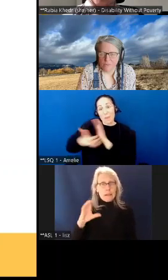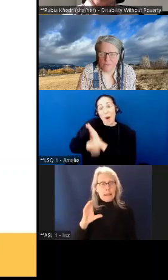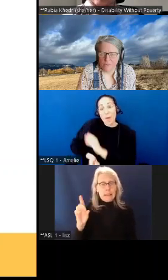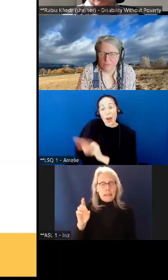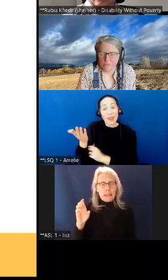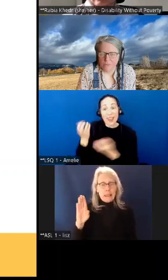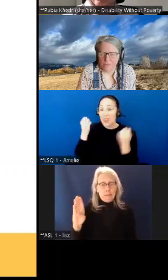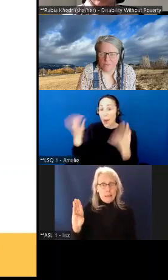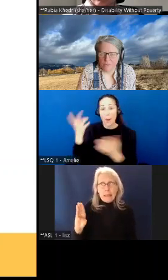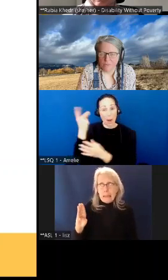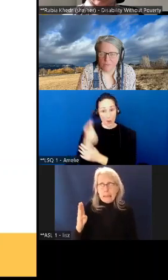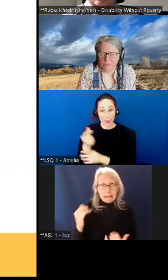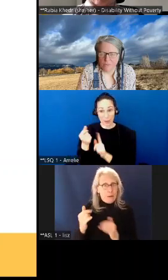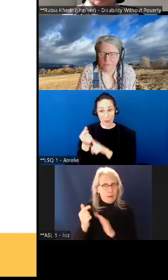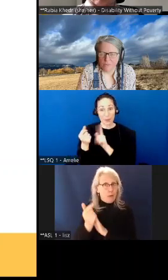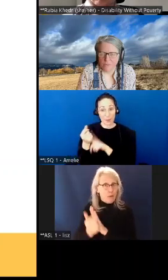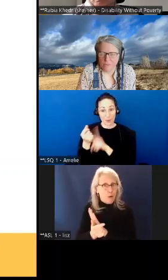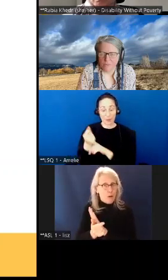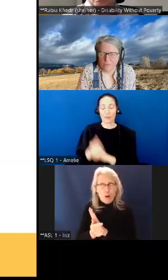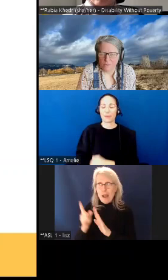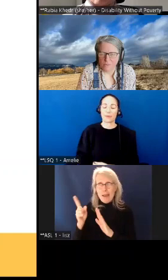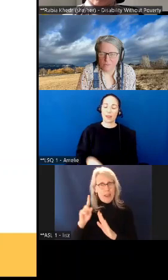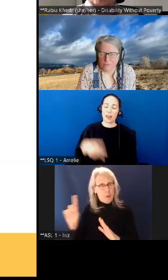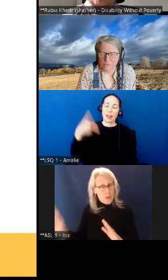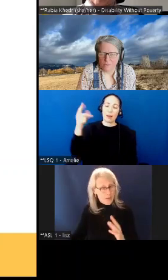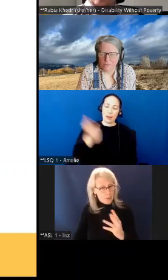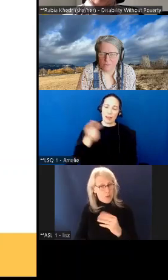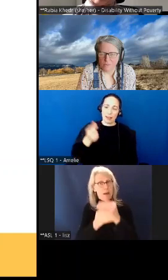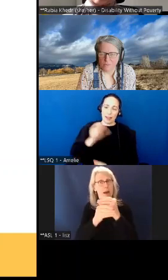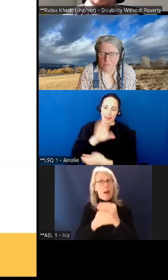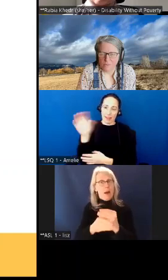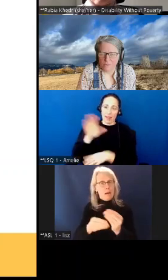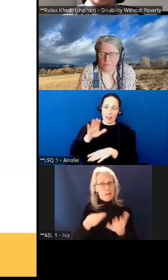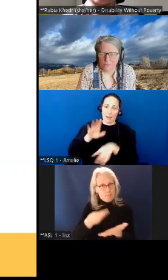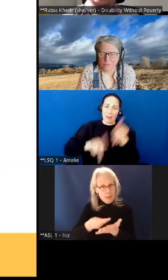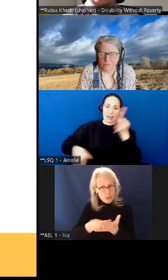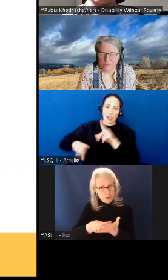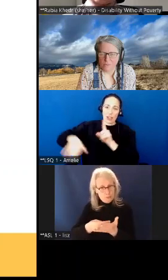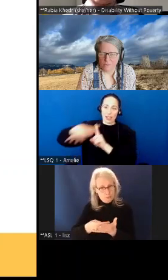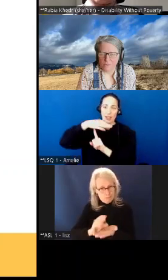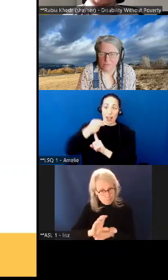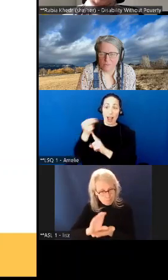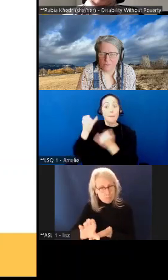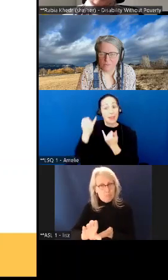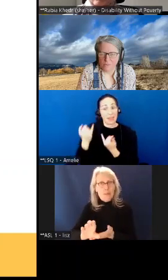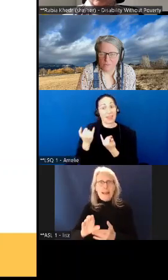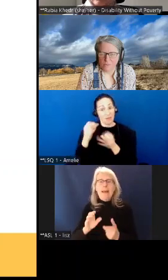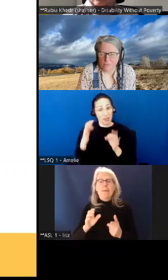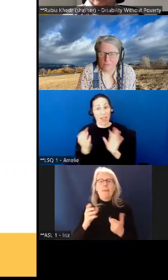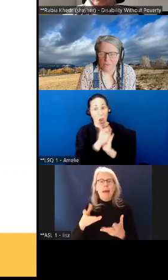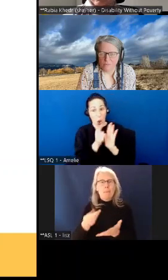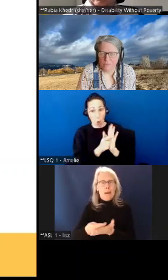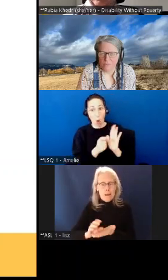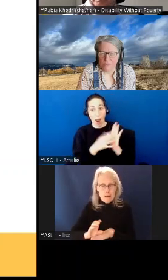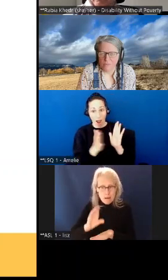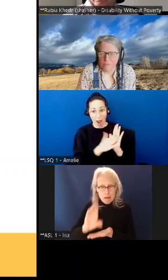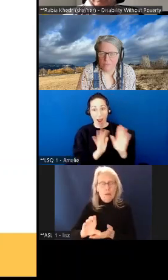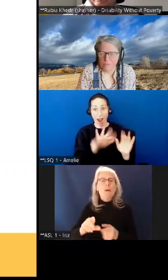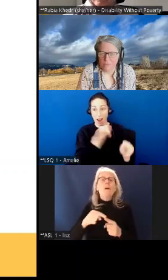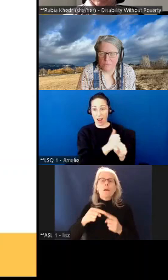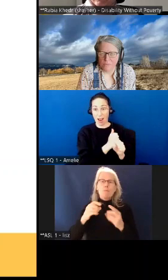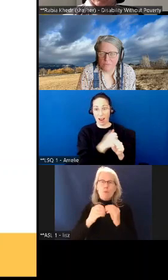budgeted and there's a lot of work ahead to truly address disability